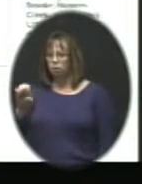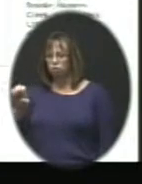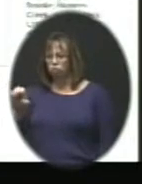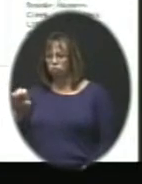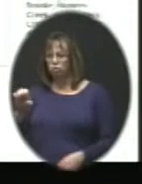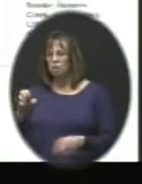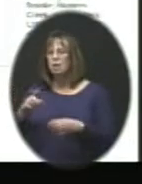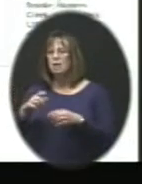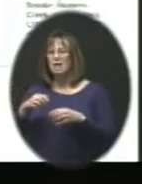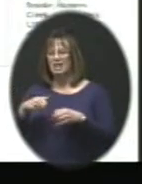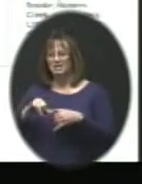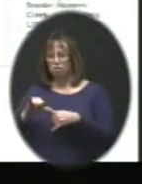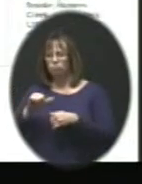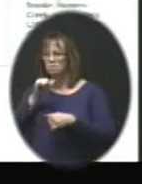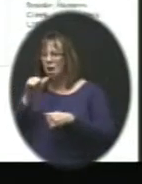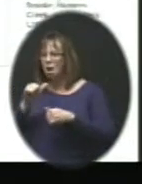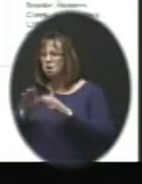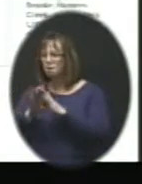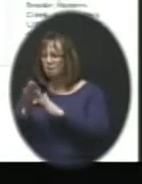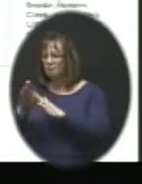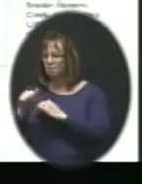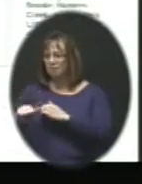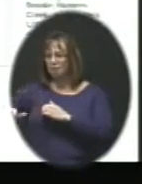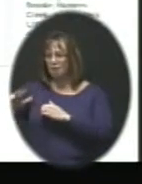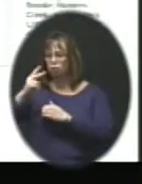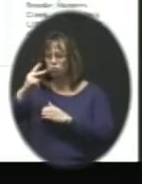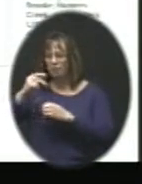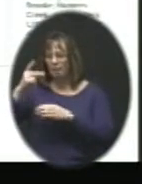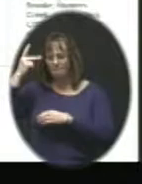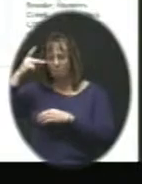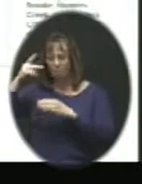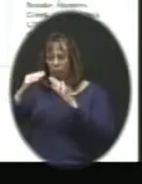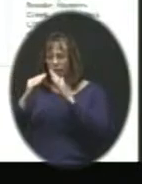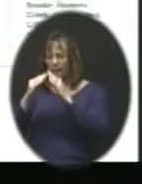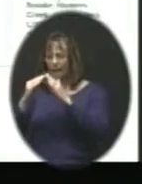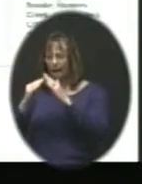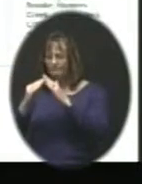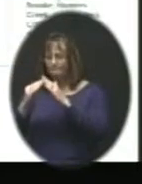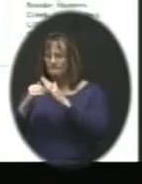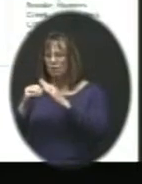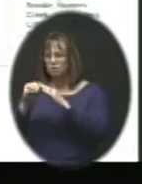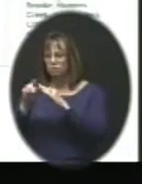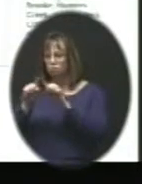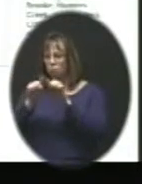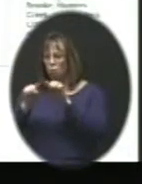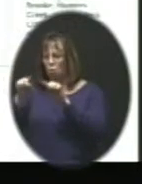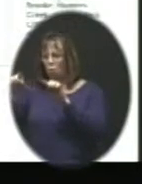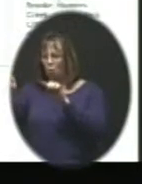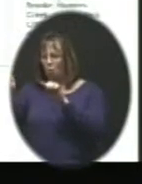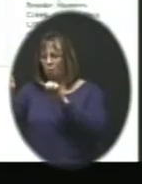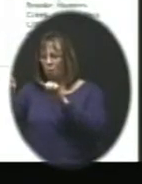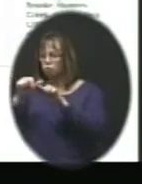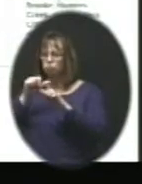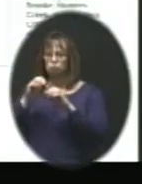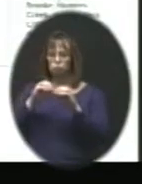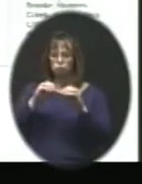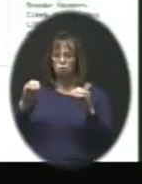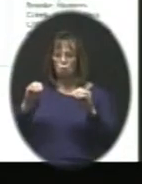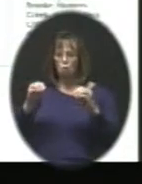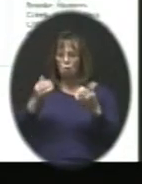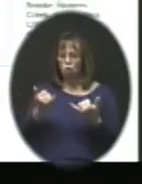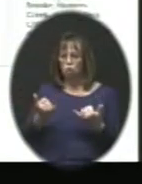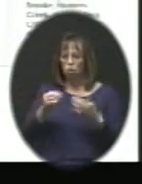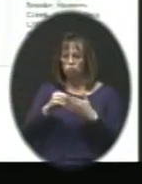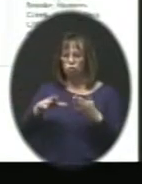piece of undeveloped land. You'll see like that purple near the top there has bumped out. There's no current students there. It doesn't have a